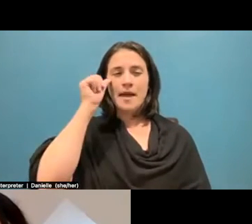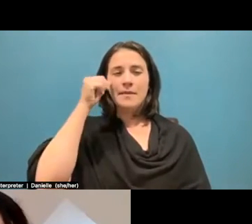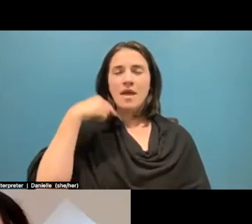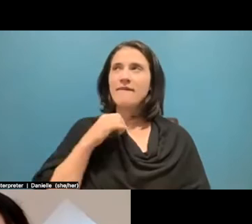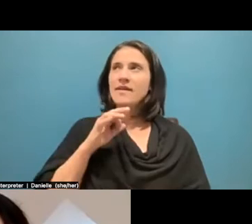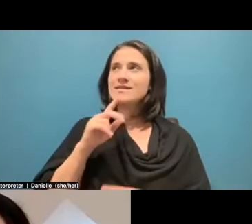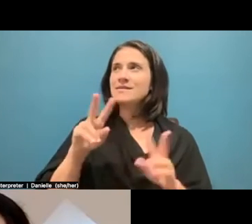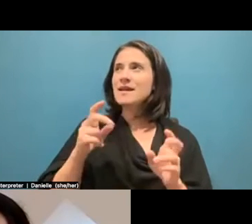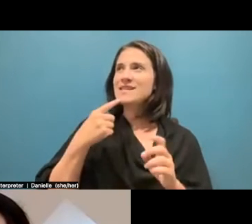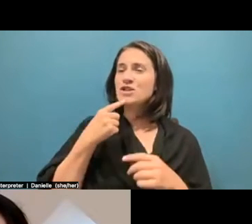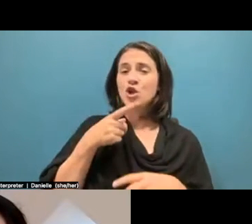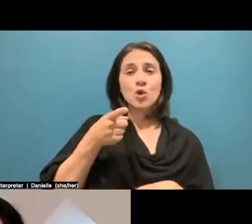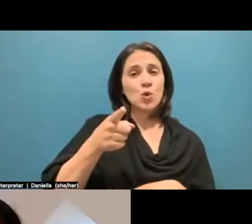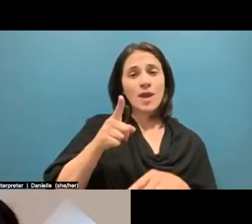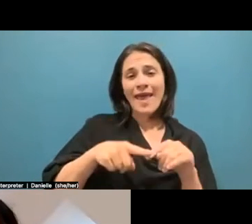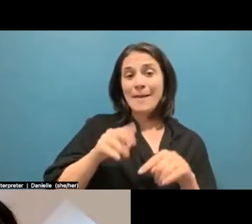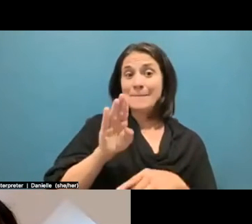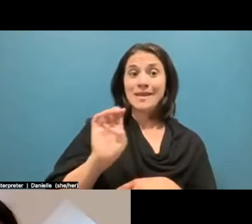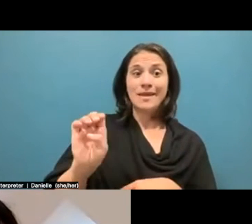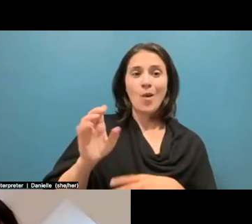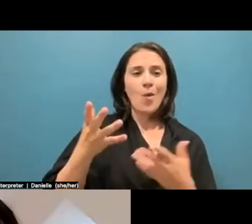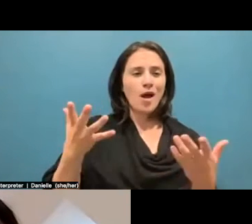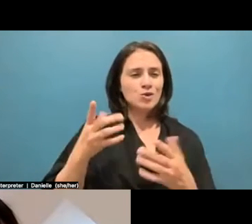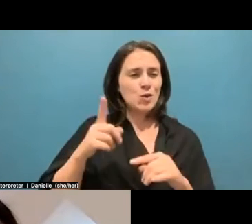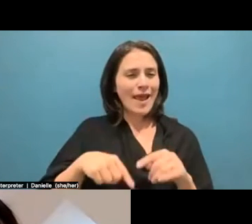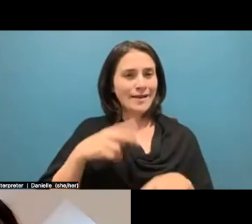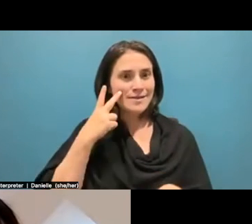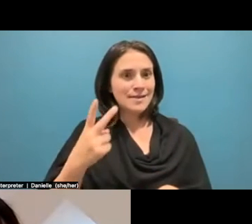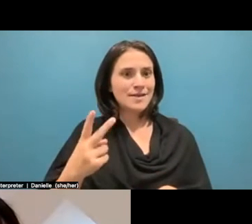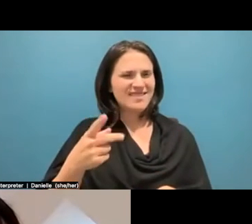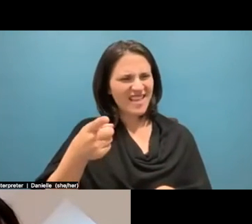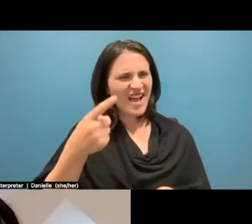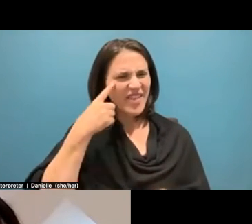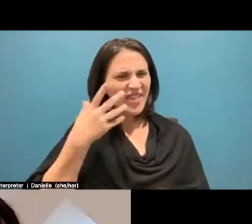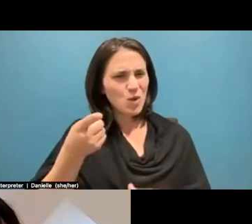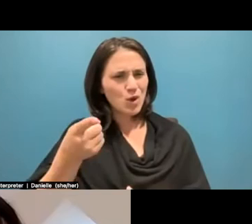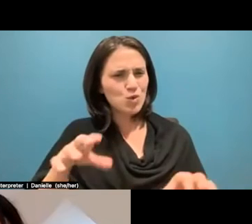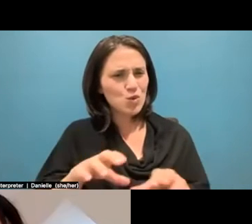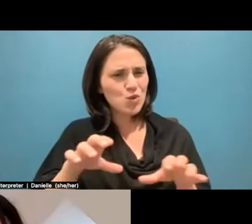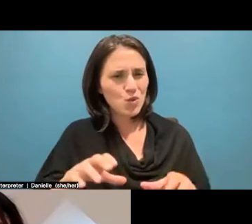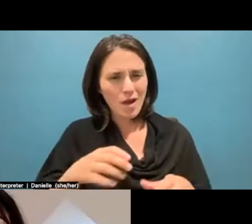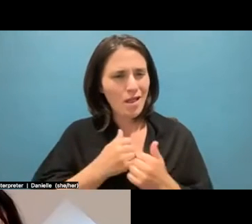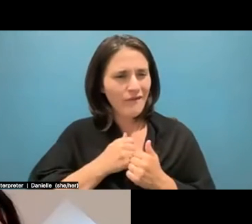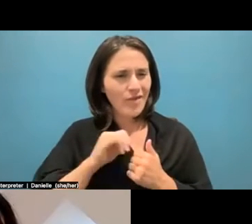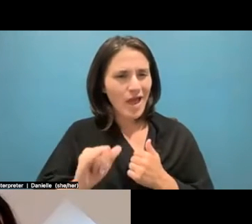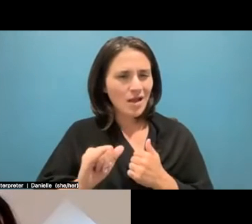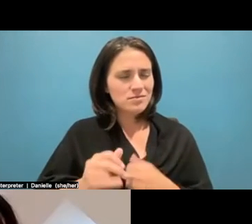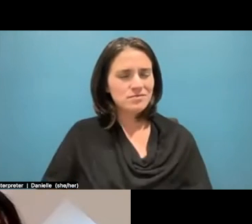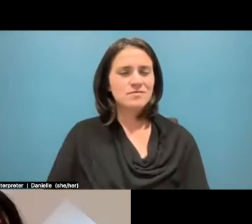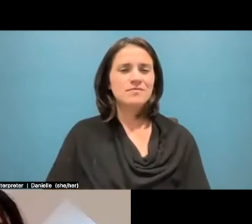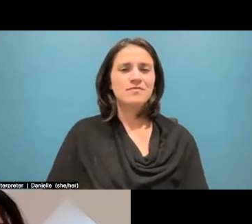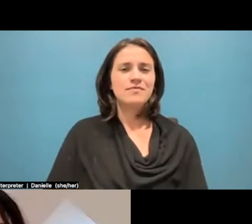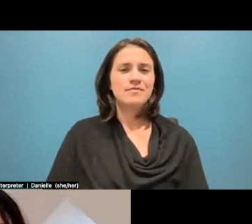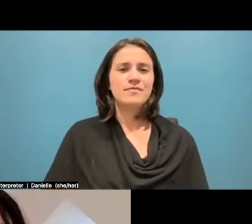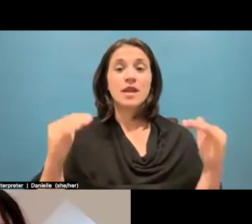can't be what you can't see. And I think so much of what you do. I love that. Okay, so next question